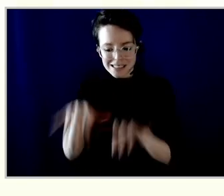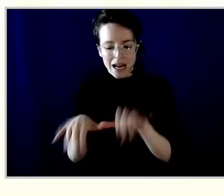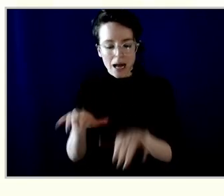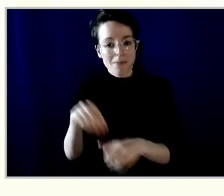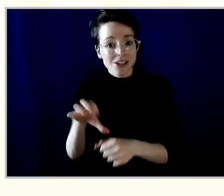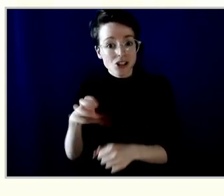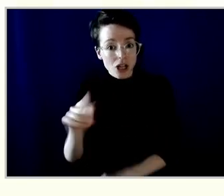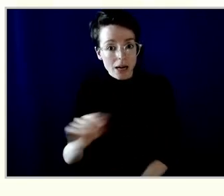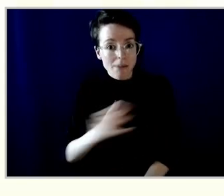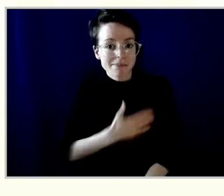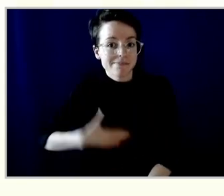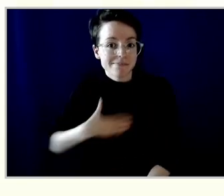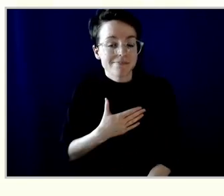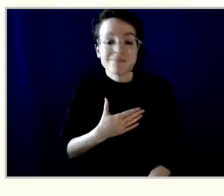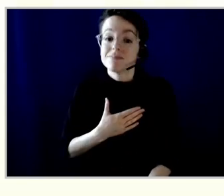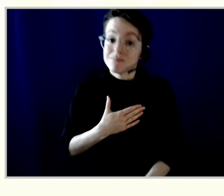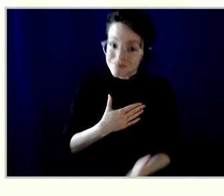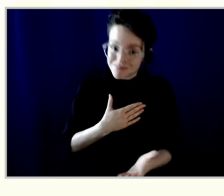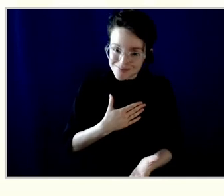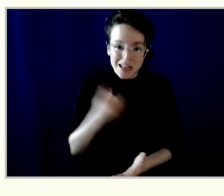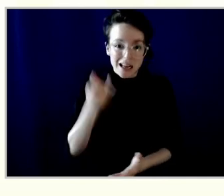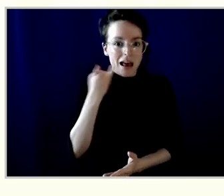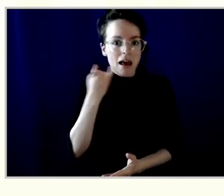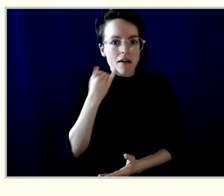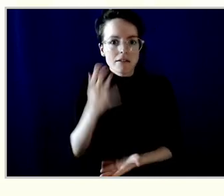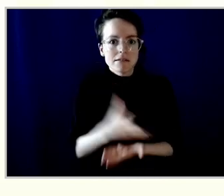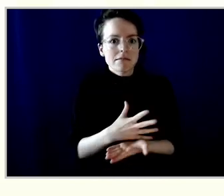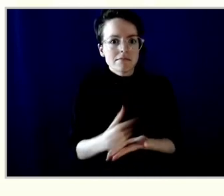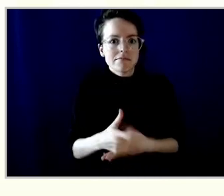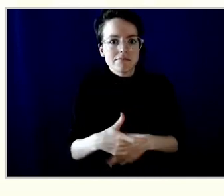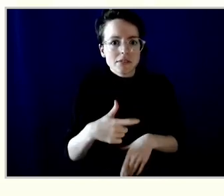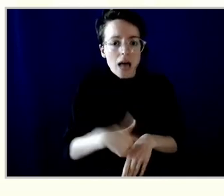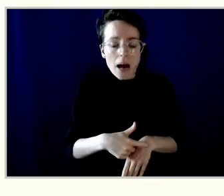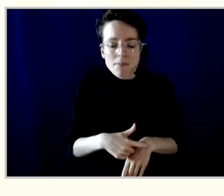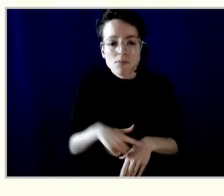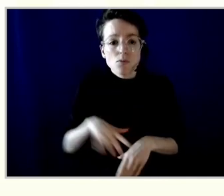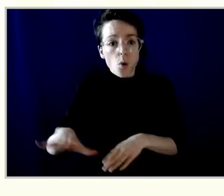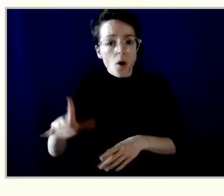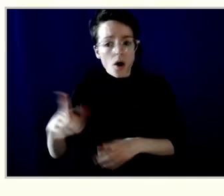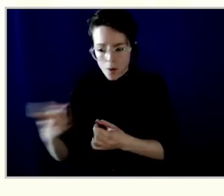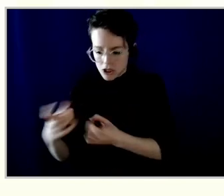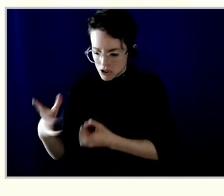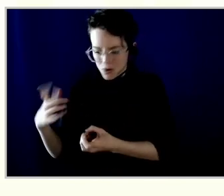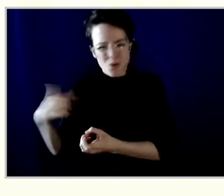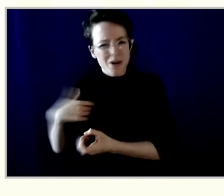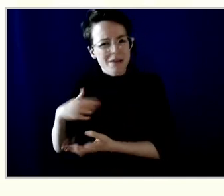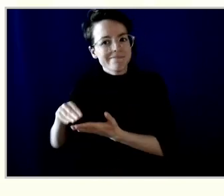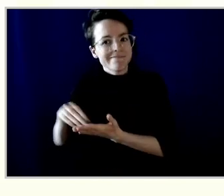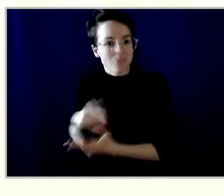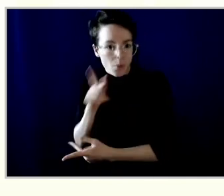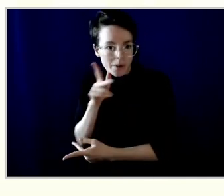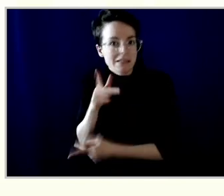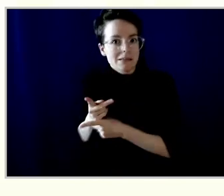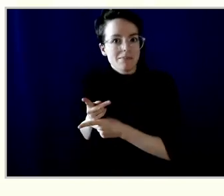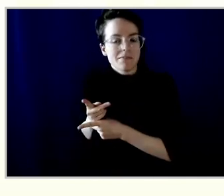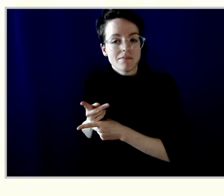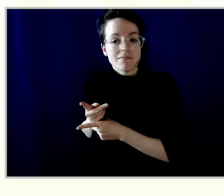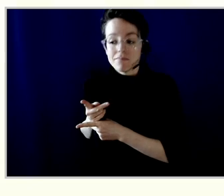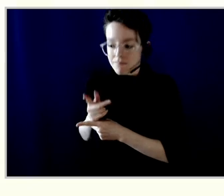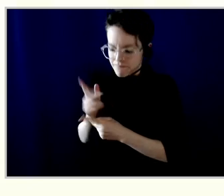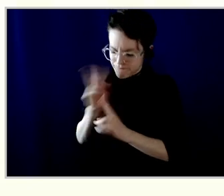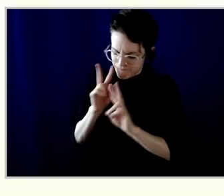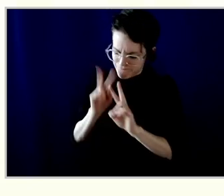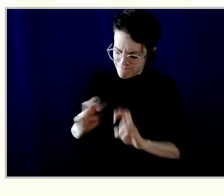question tonight, we will collect all the outstanding questions and we will post answers to those based on the theme of the questions that we